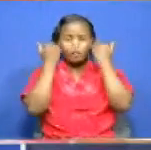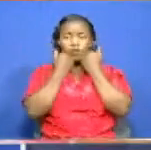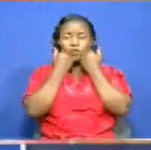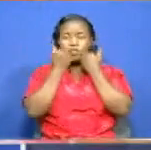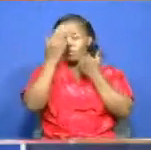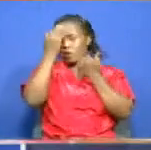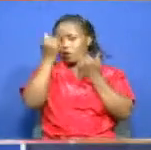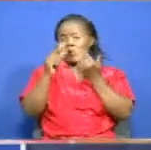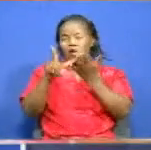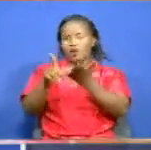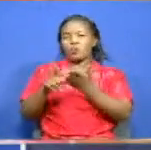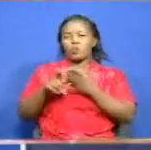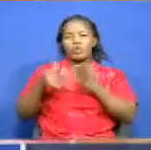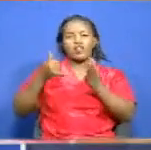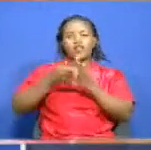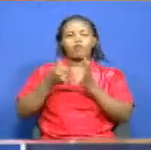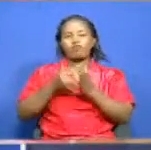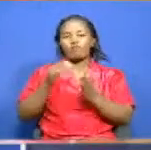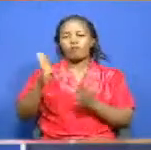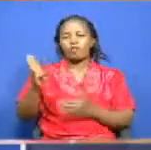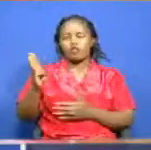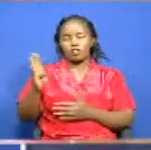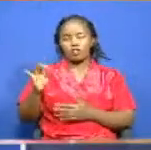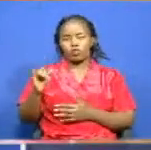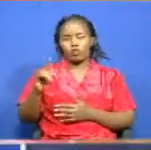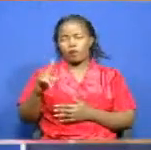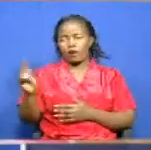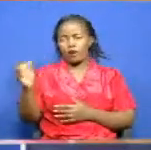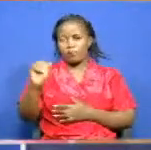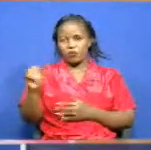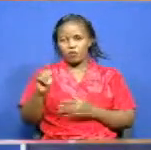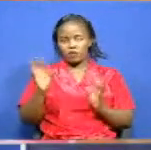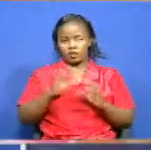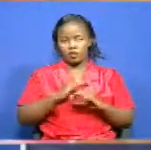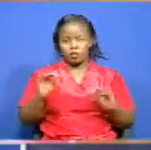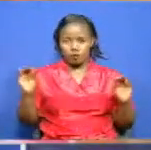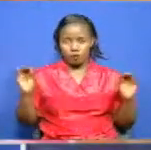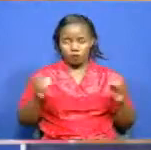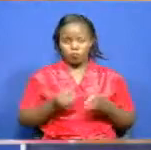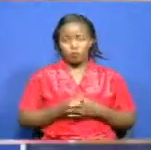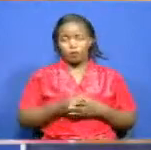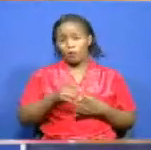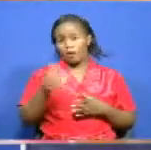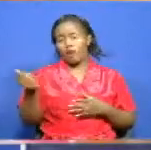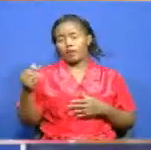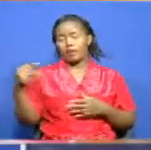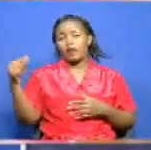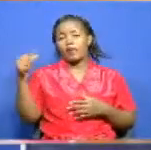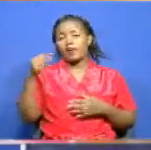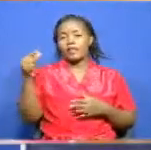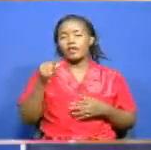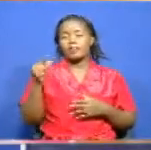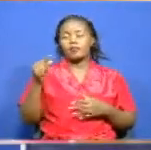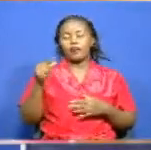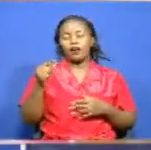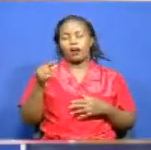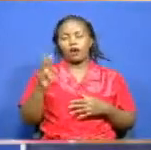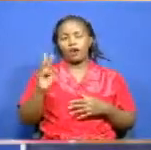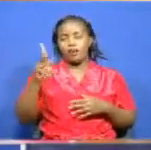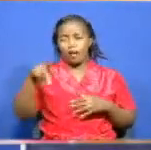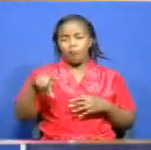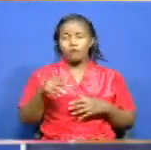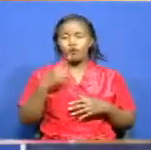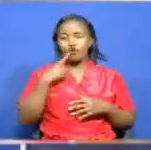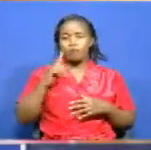part of the bill. Meanwhile, Garissa County Senator-elect Abdul-Kadir Haji is set to be sworn into